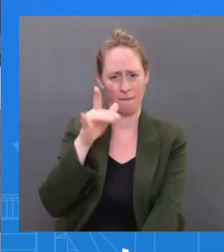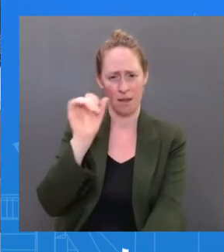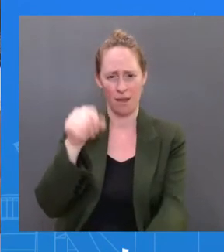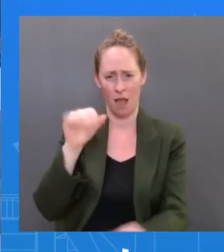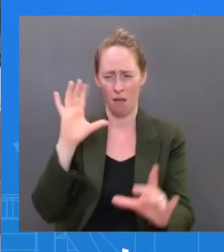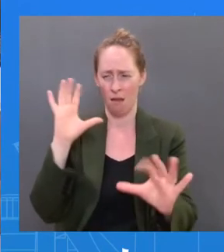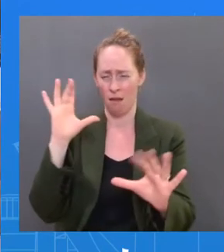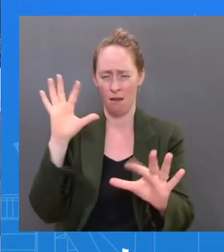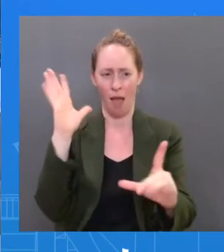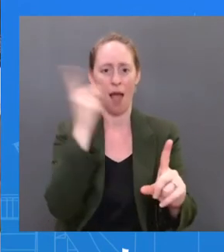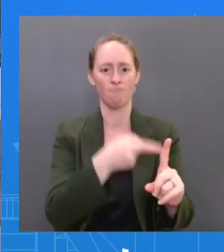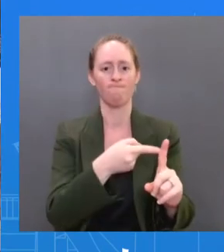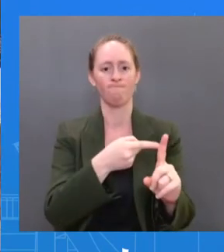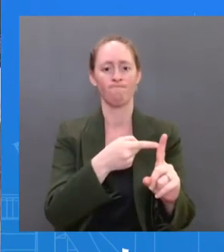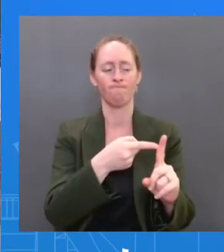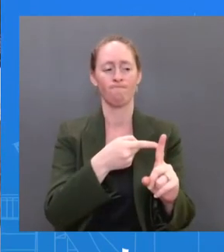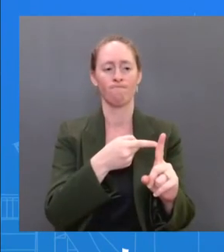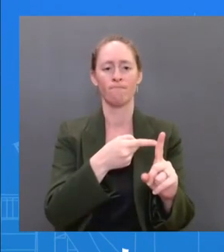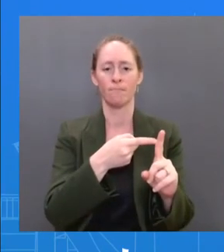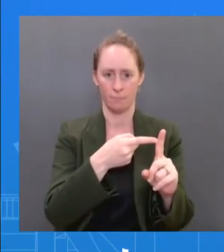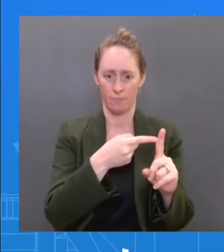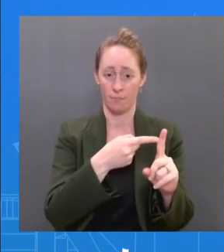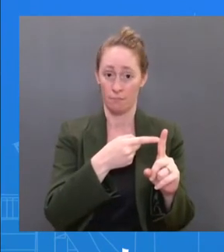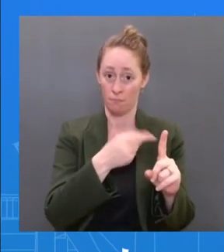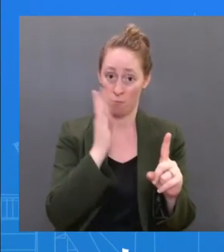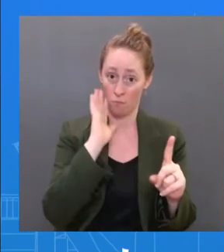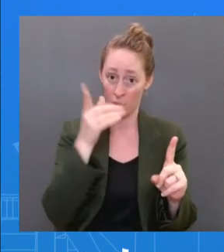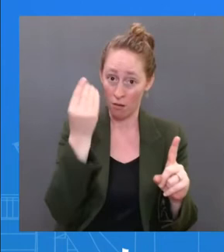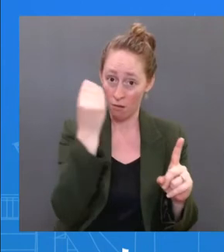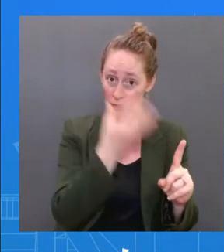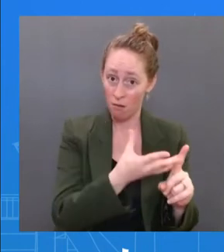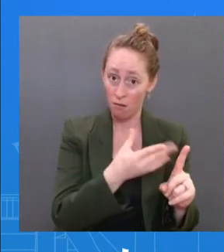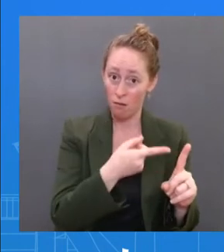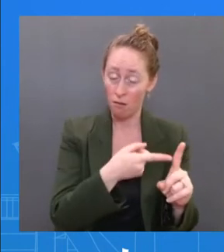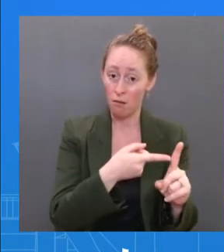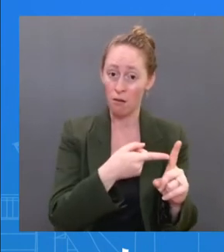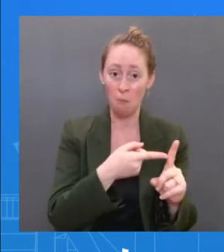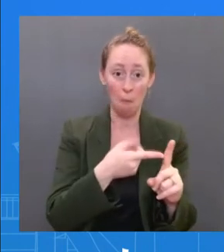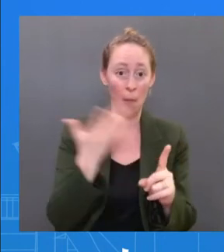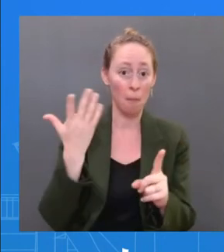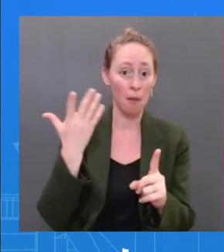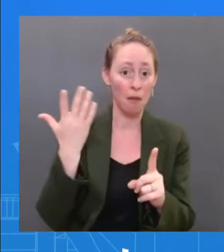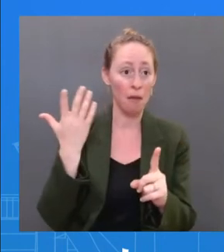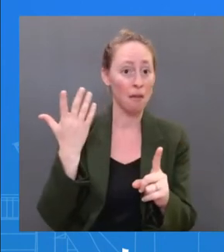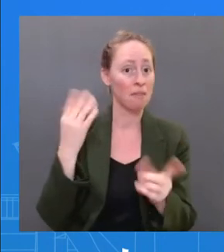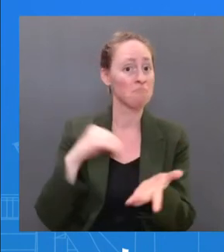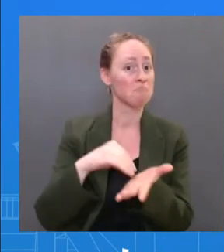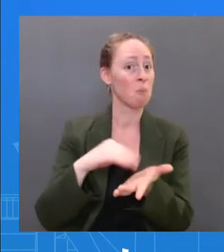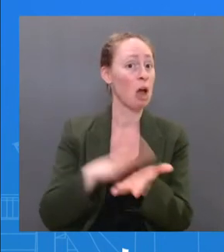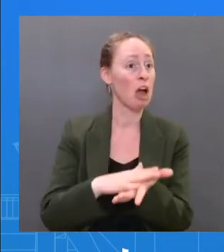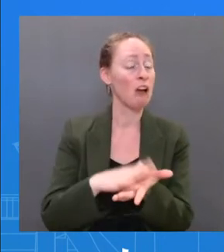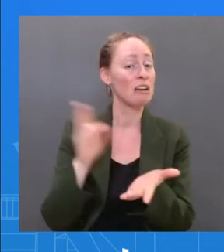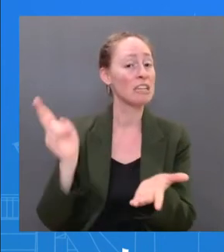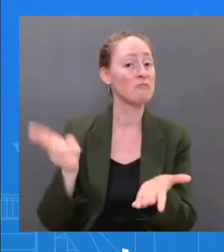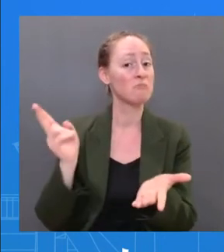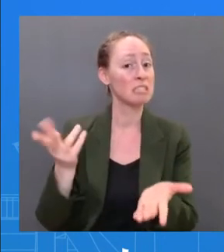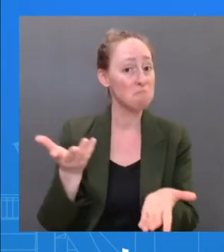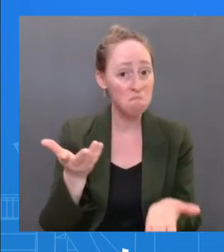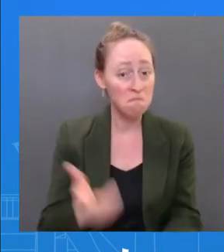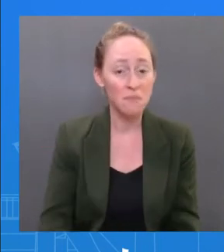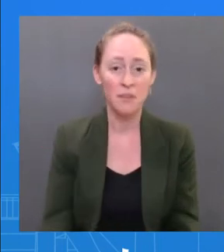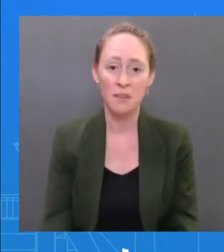it certainly does matter, at least for history. Ms. Well, as you know, the President travels, right? He travels a lot. He